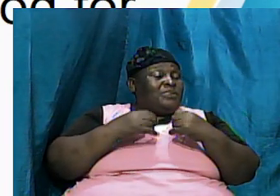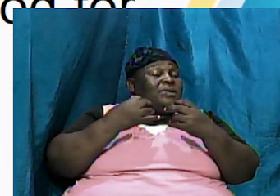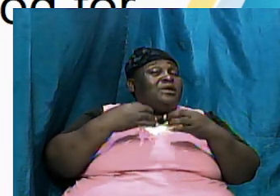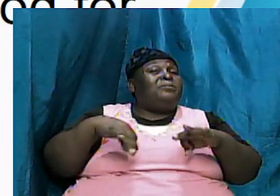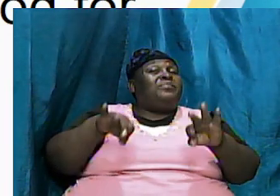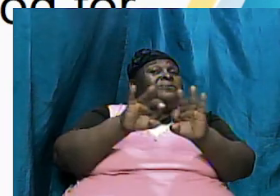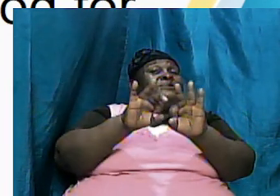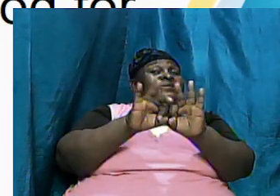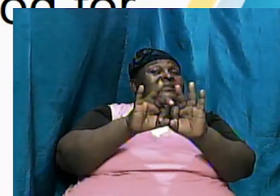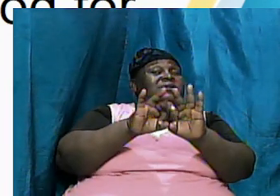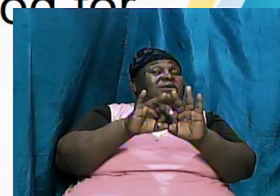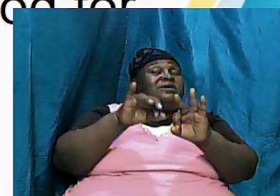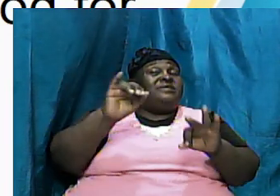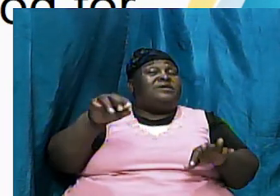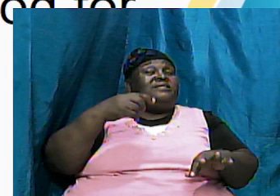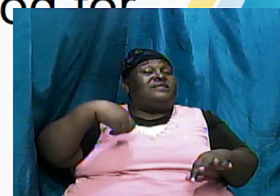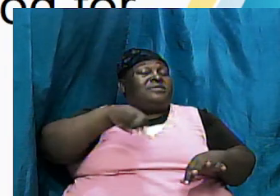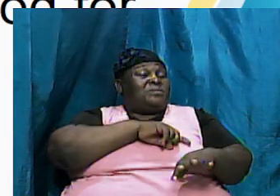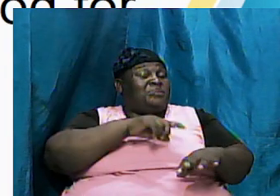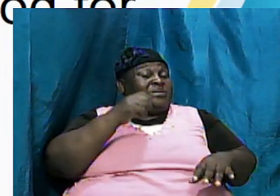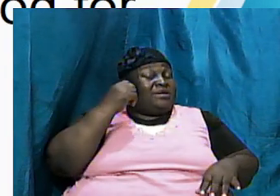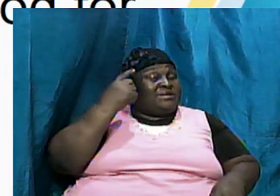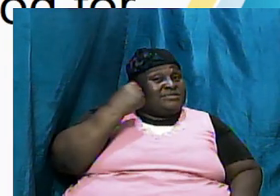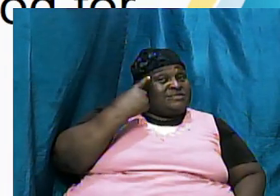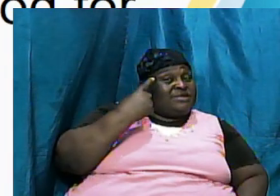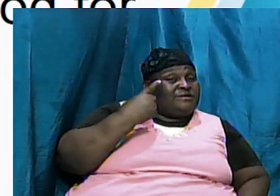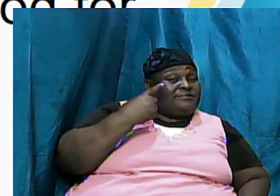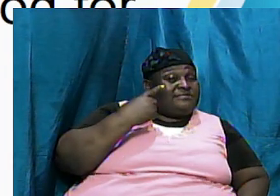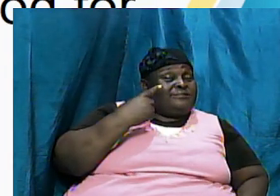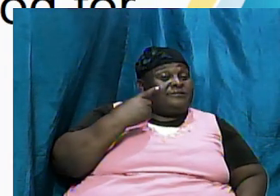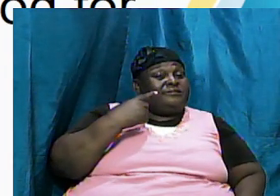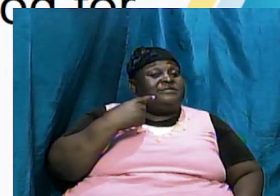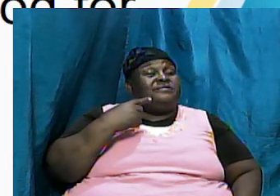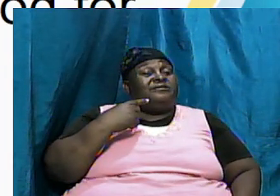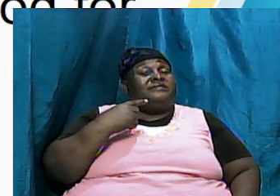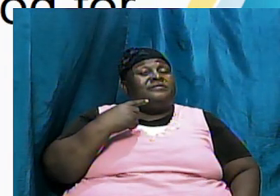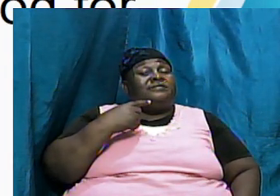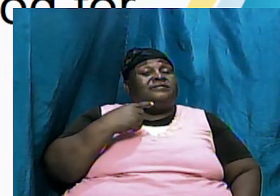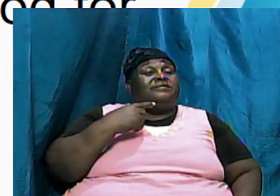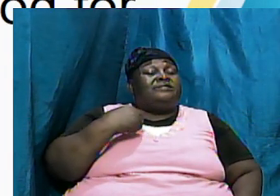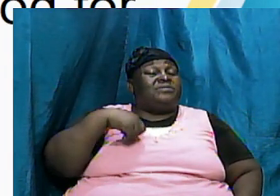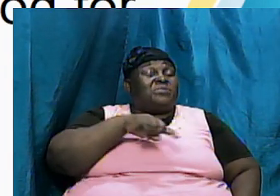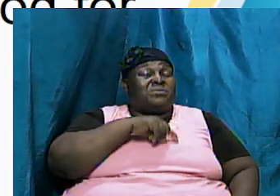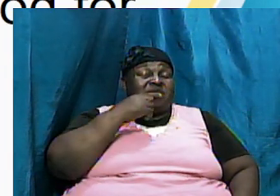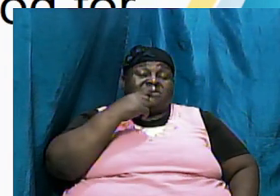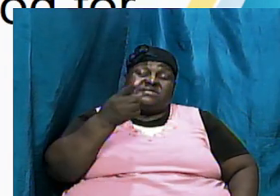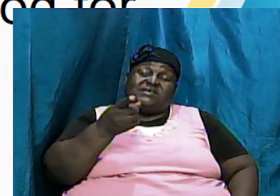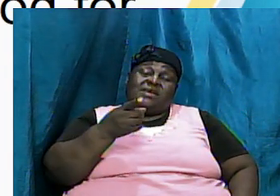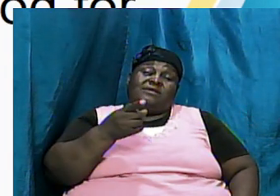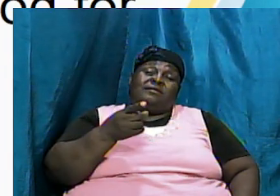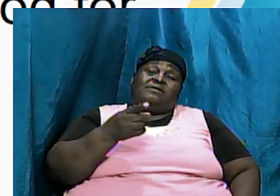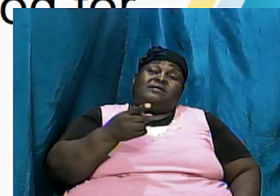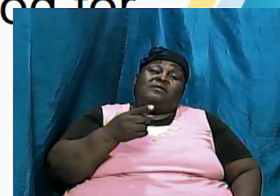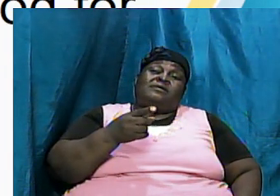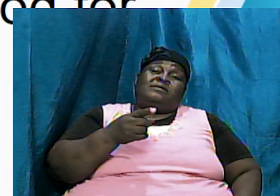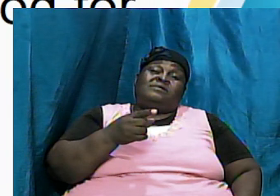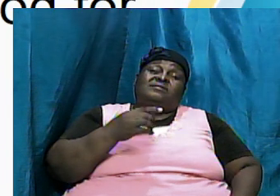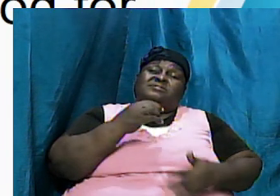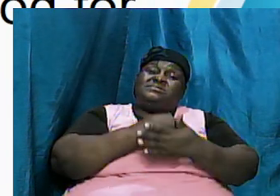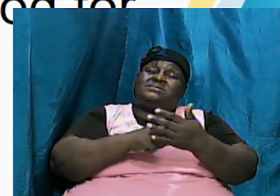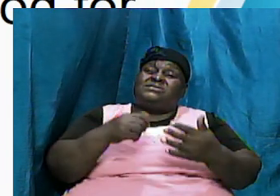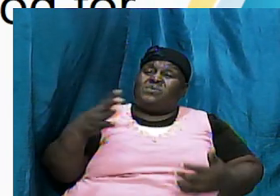important that we understand you know we said it earlier but there is something that we can draw